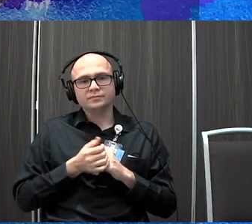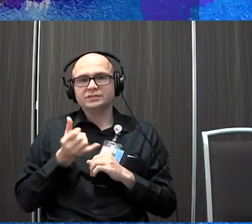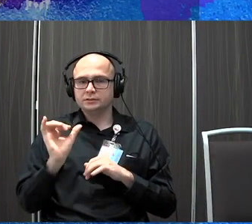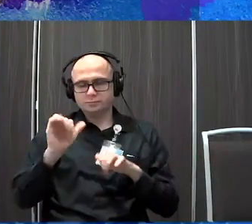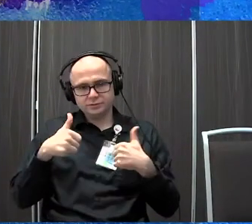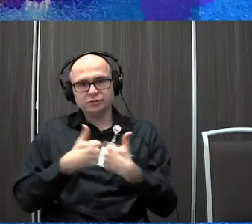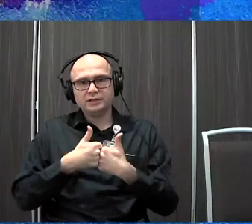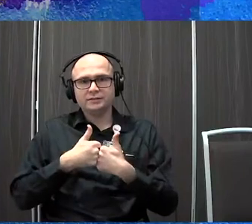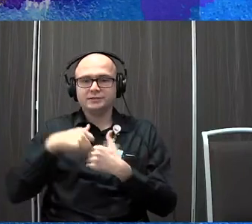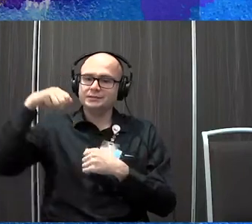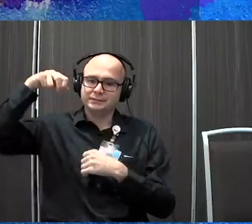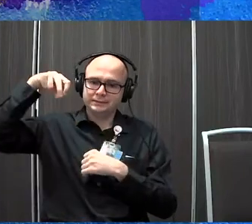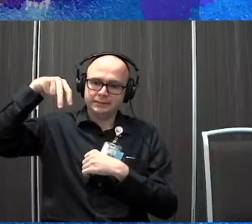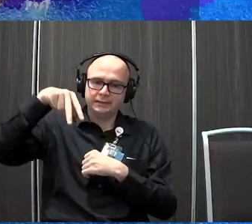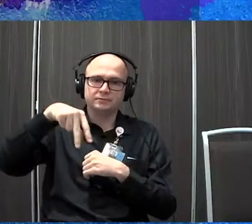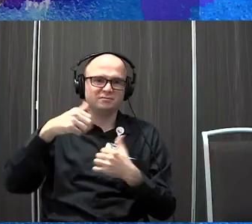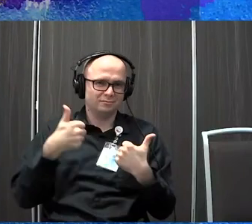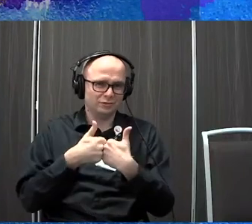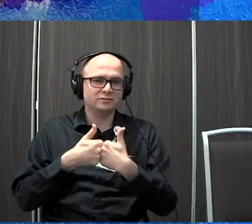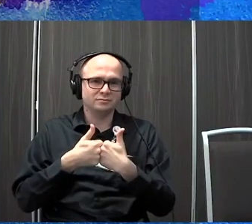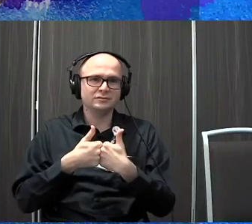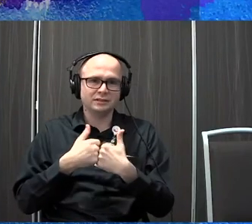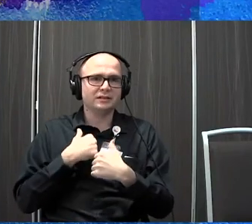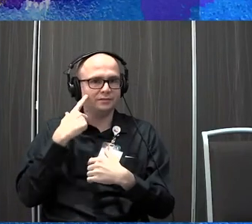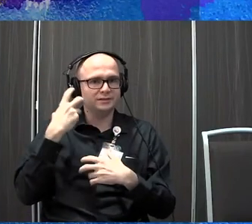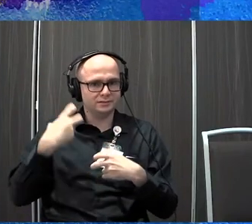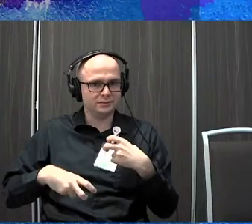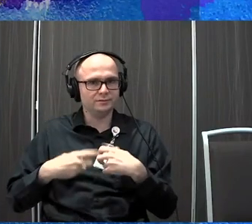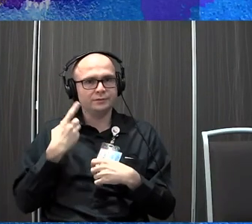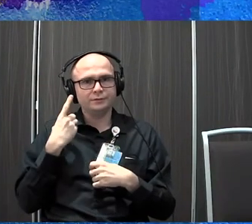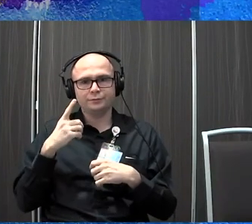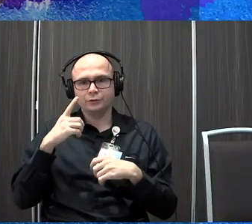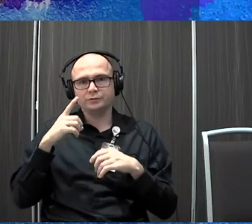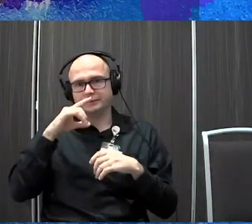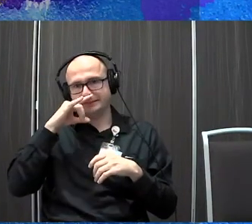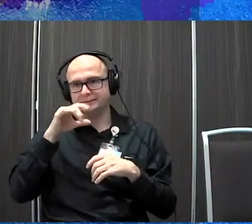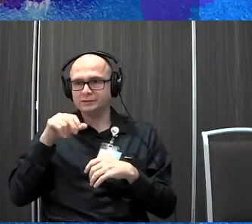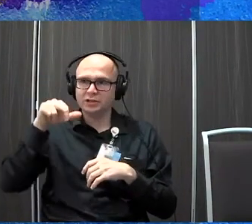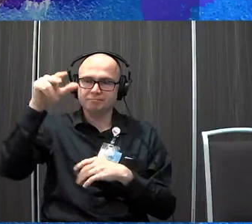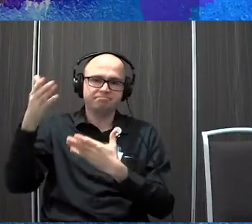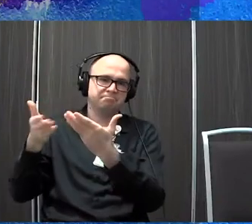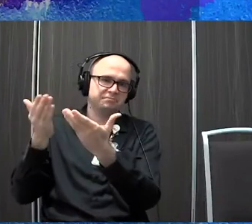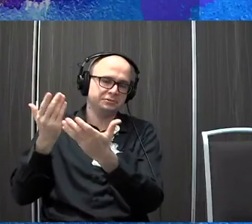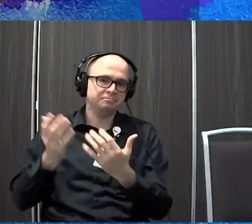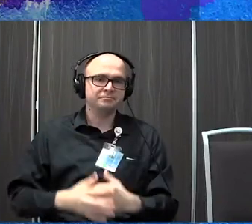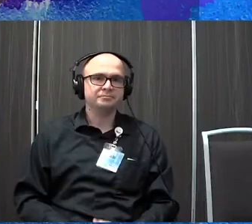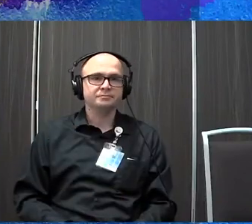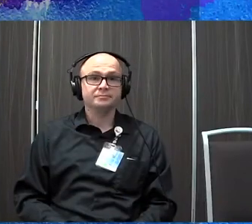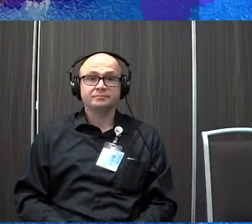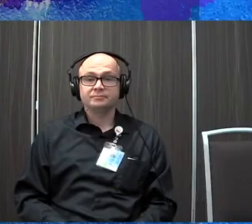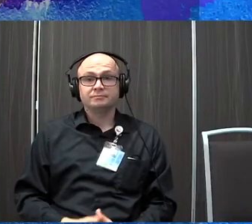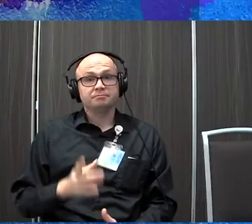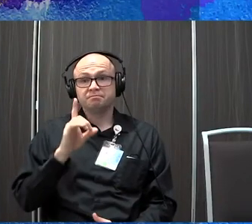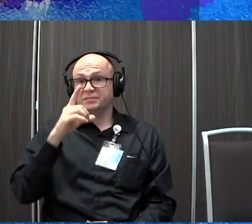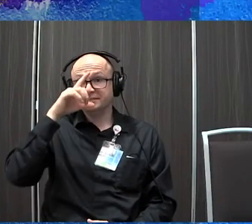a challenge is to go going downstairs. I think it's probably more difficult for a lot of kids than going upstairs. Um, but this past